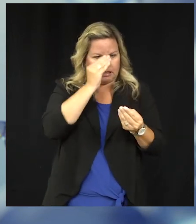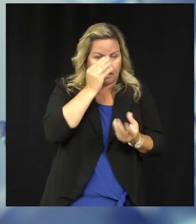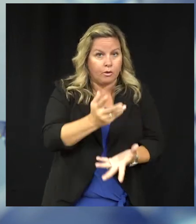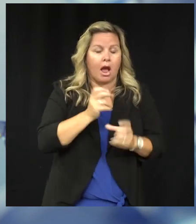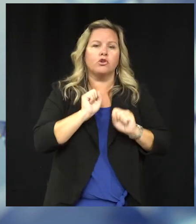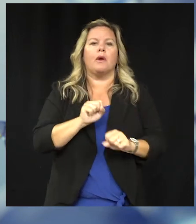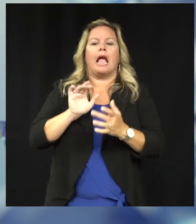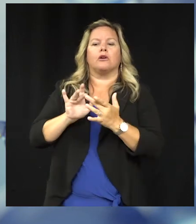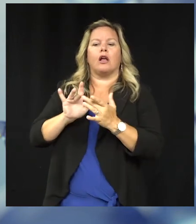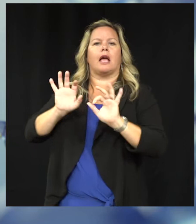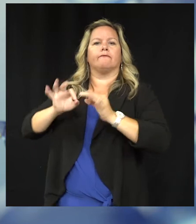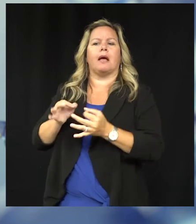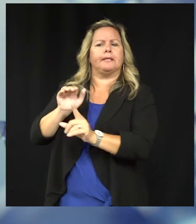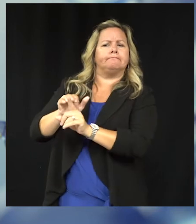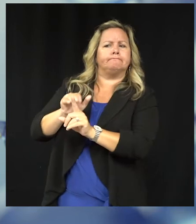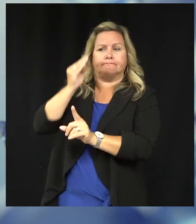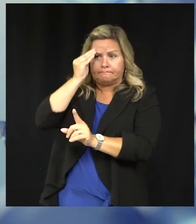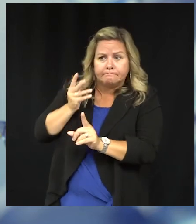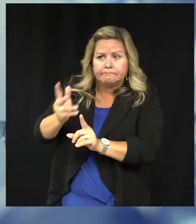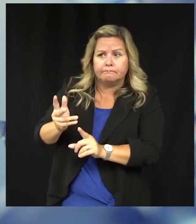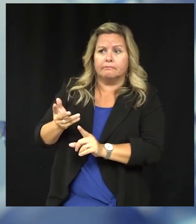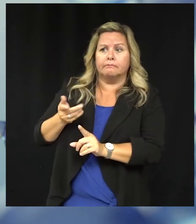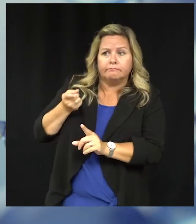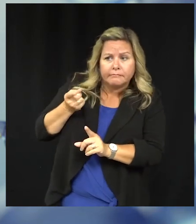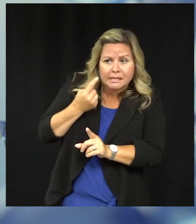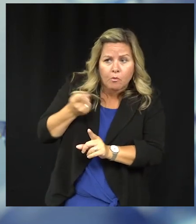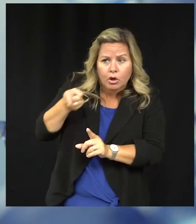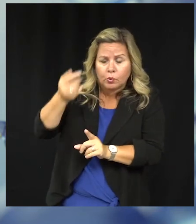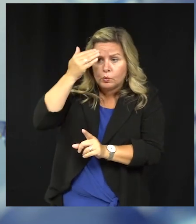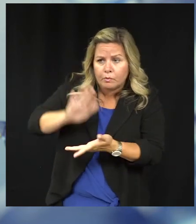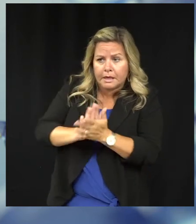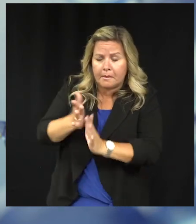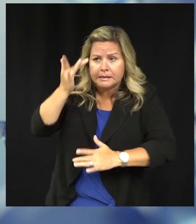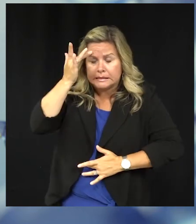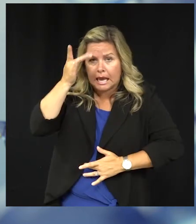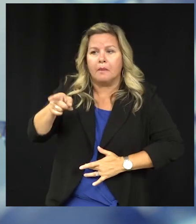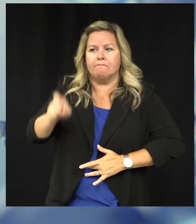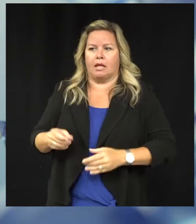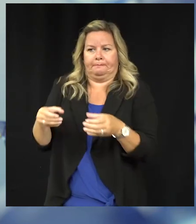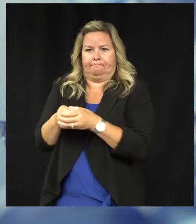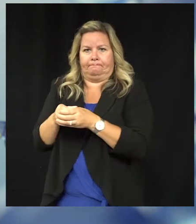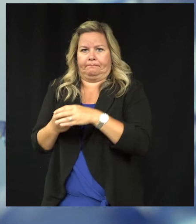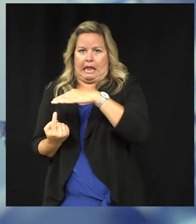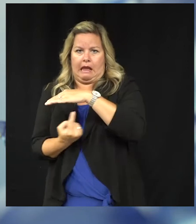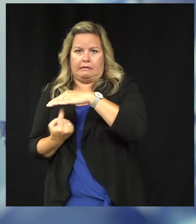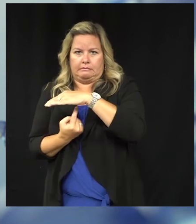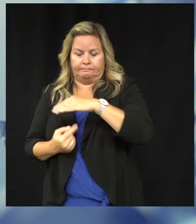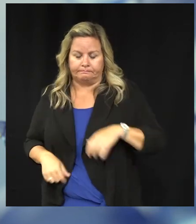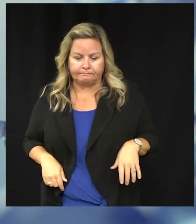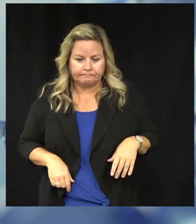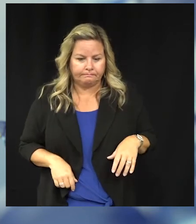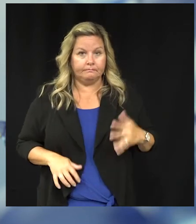We can talk to them about that contact and discuss next steps if necessary. And the fifth item in the order